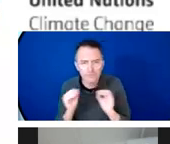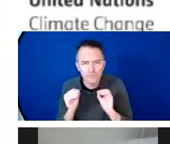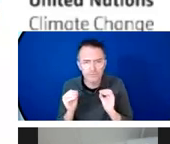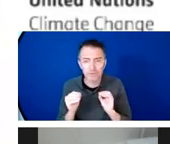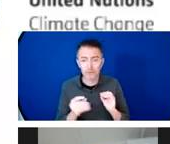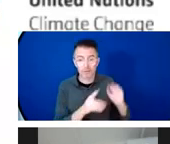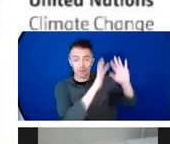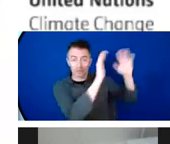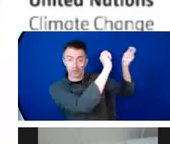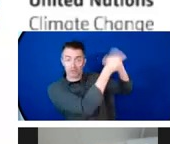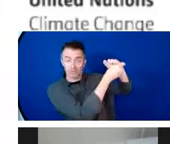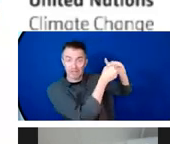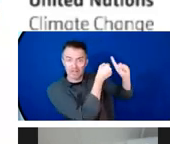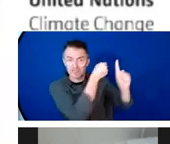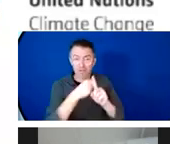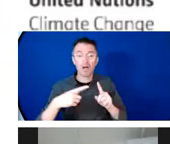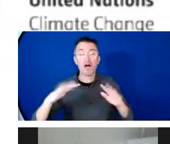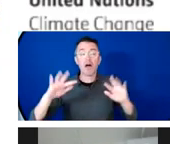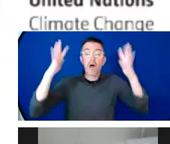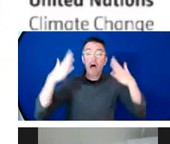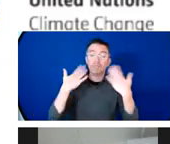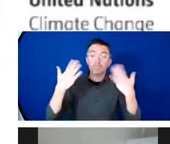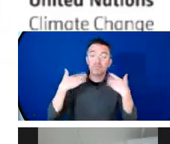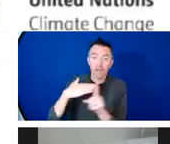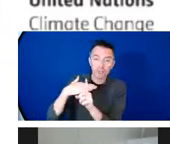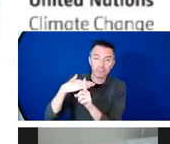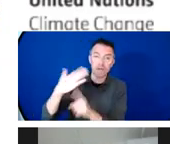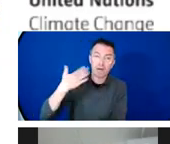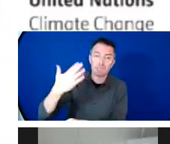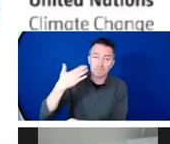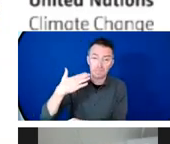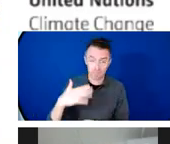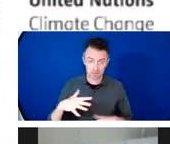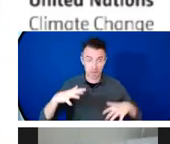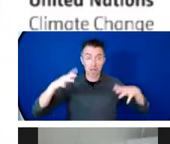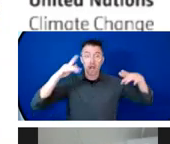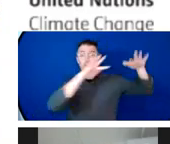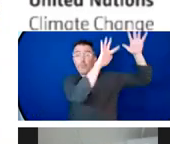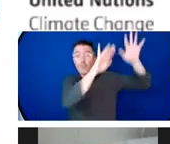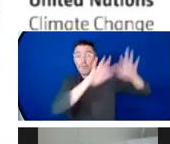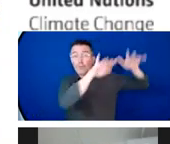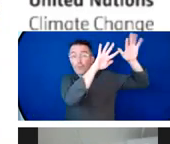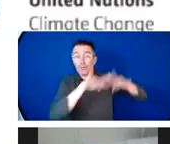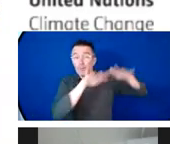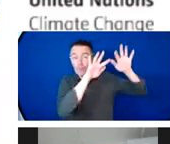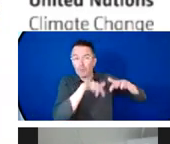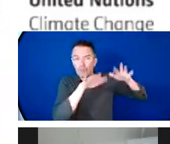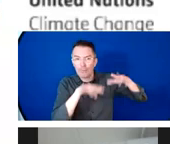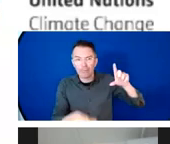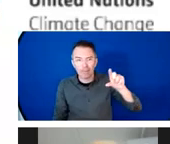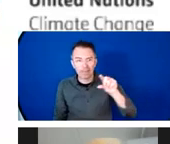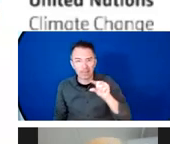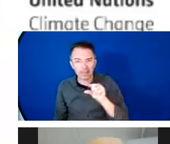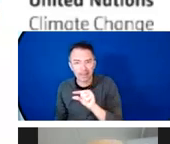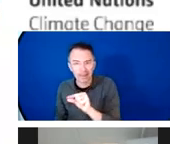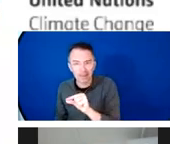changes in the waterfall, rivers are drying up, climate change is affecting subsistence means for